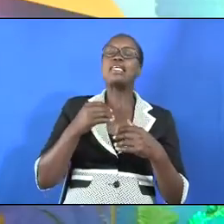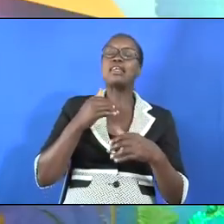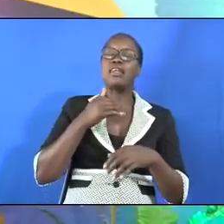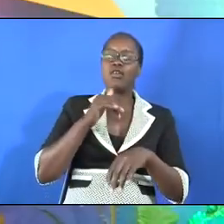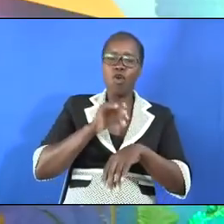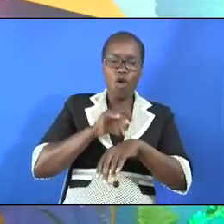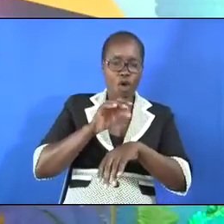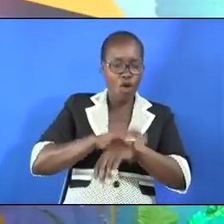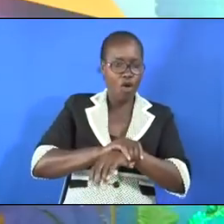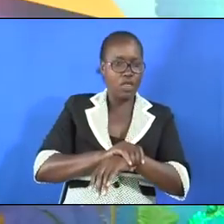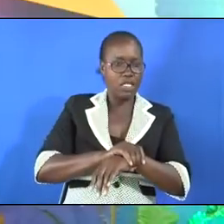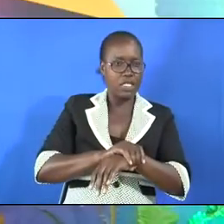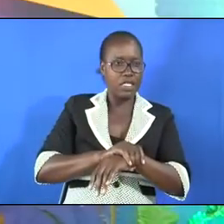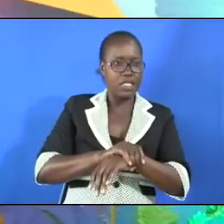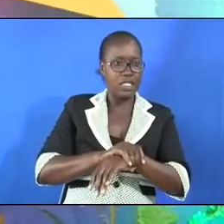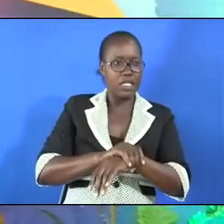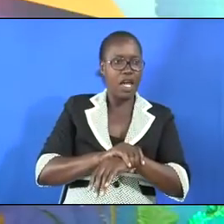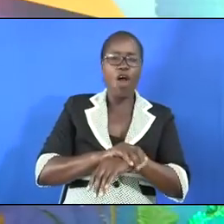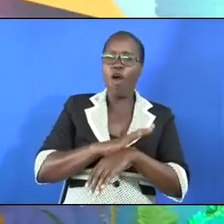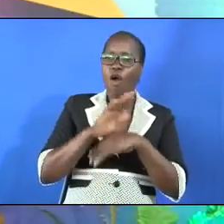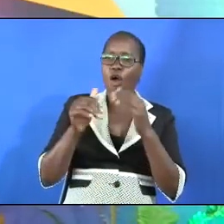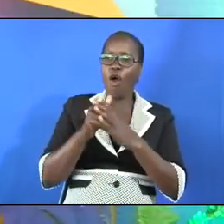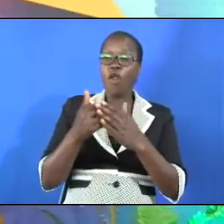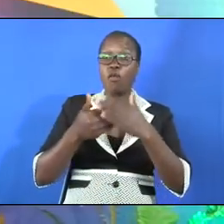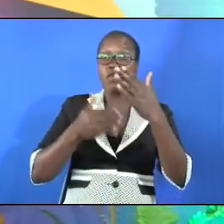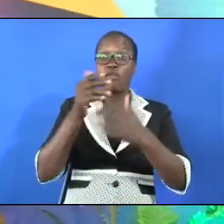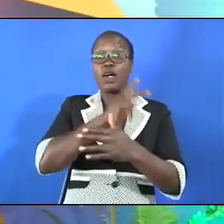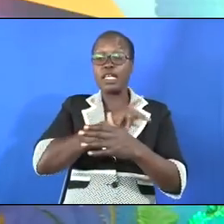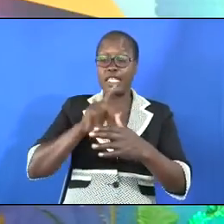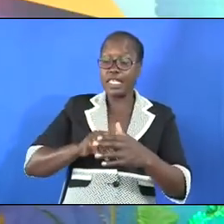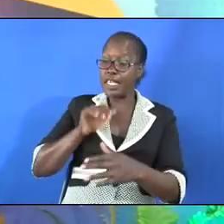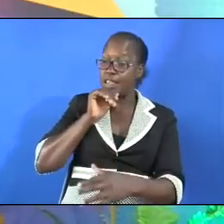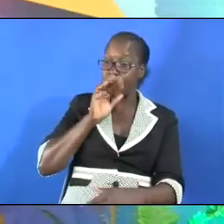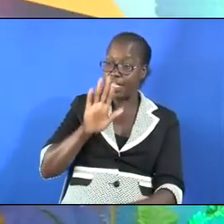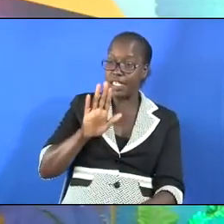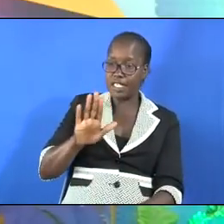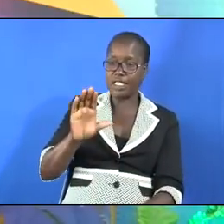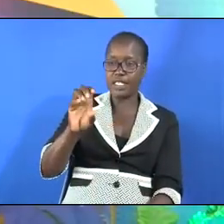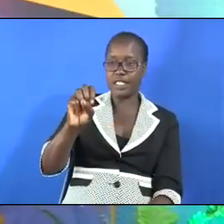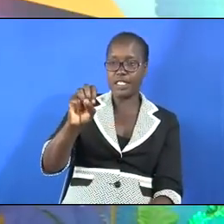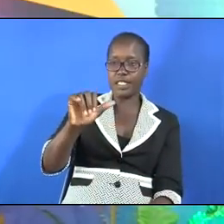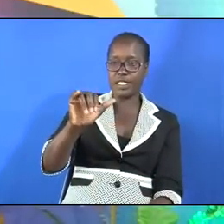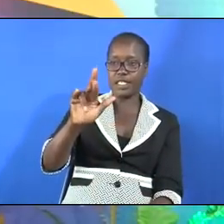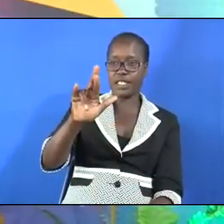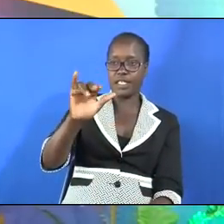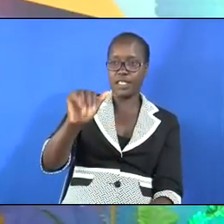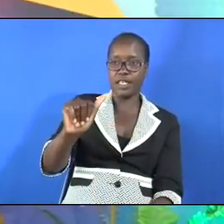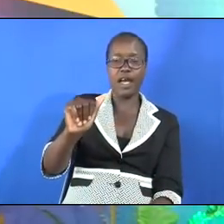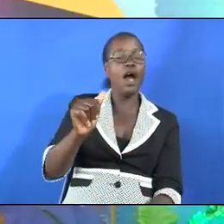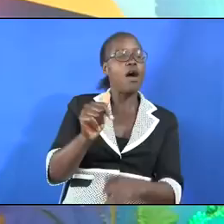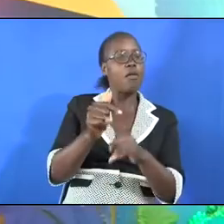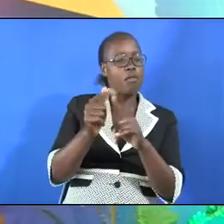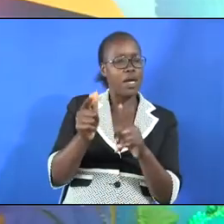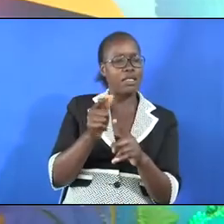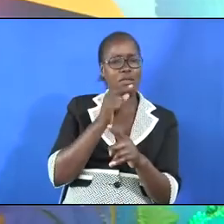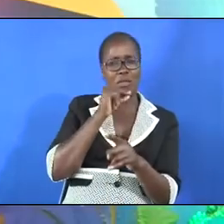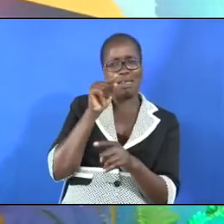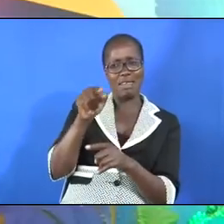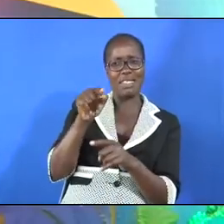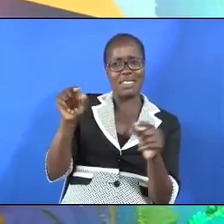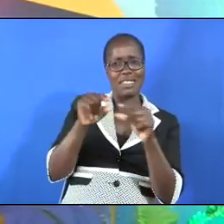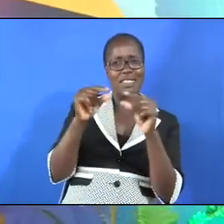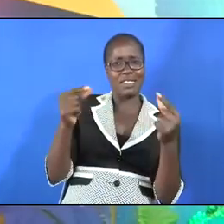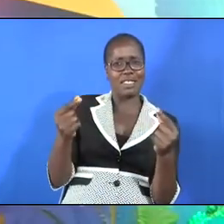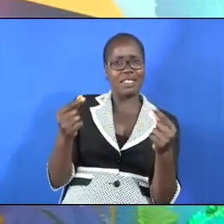honor in the eyes of his king, the king of Syria. But this great man,